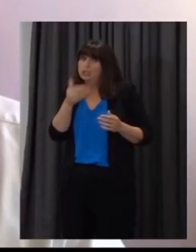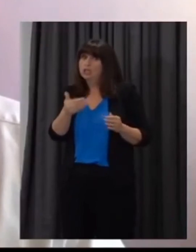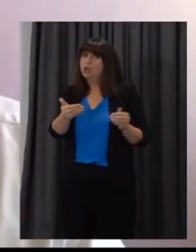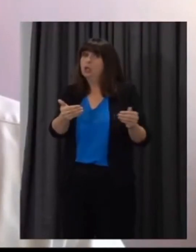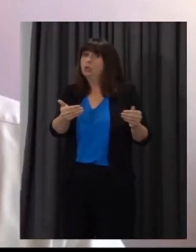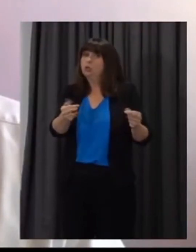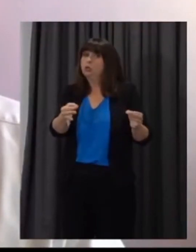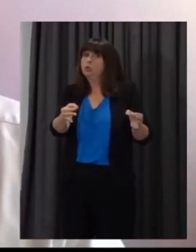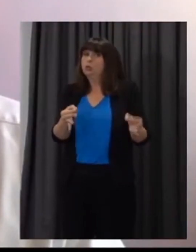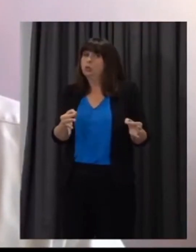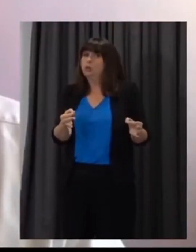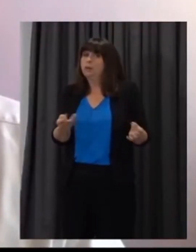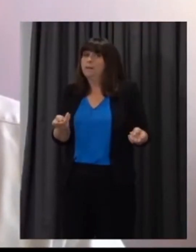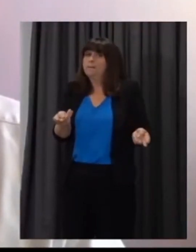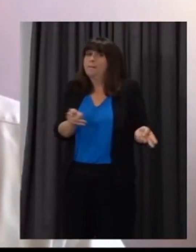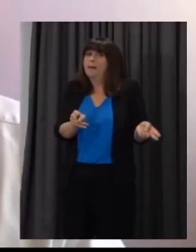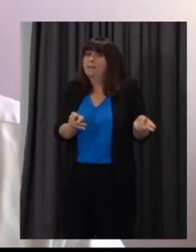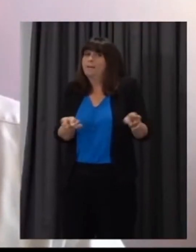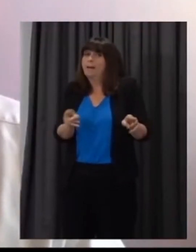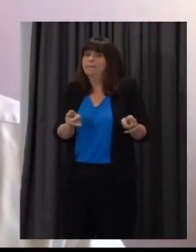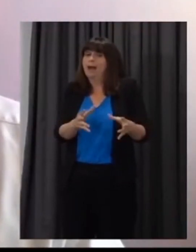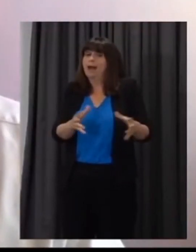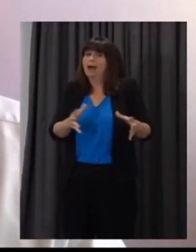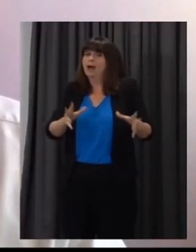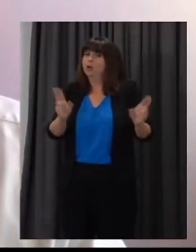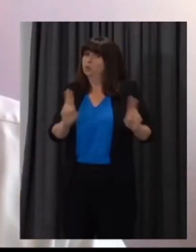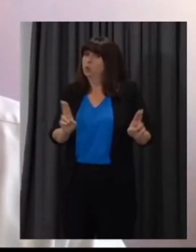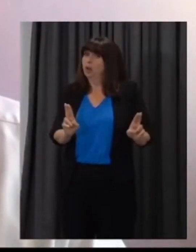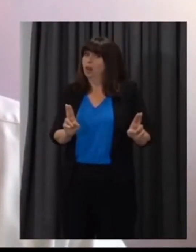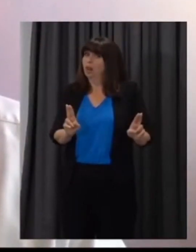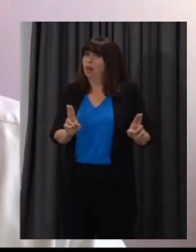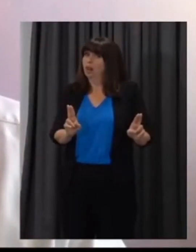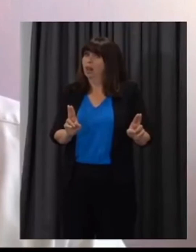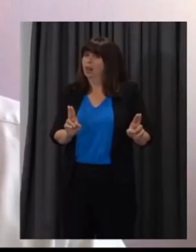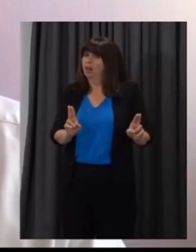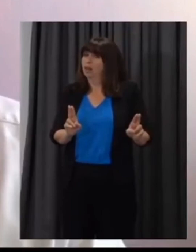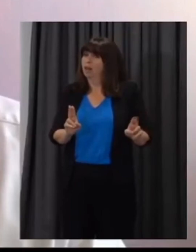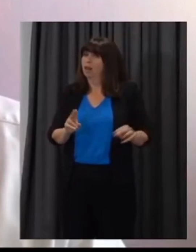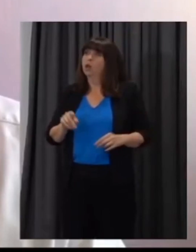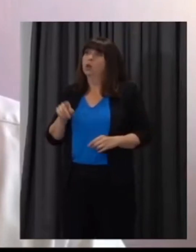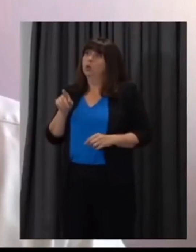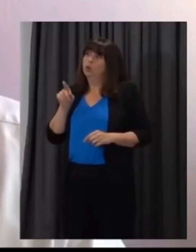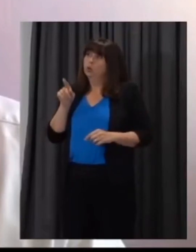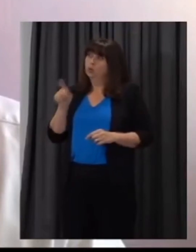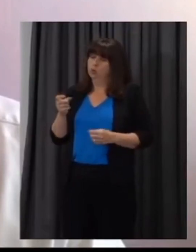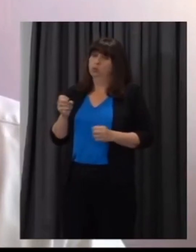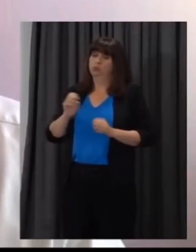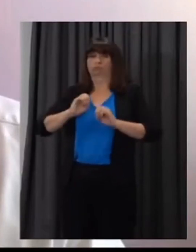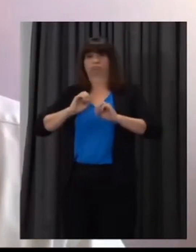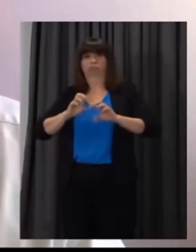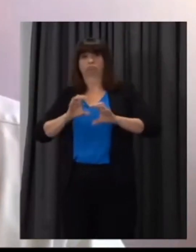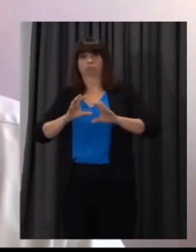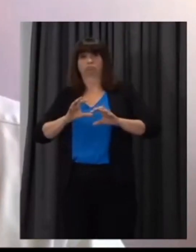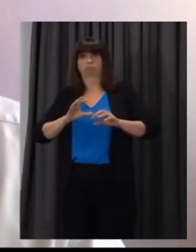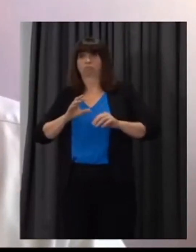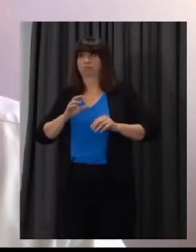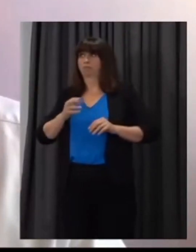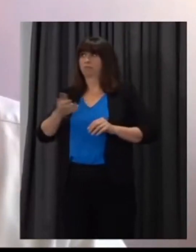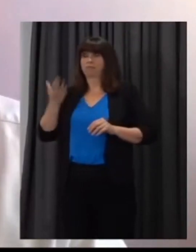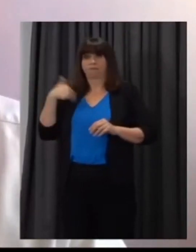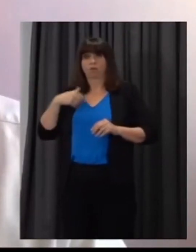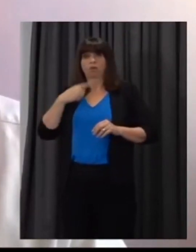date here in Wales than it would elsewhere and given that you've said that there will be three weeks notice